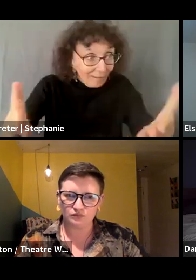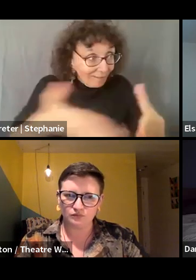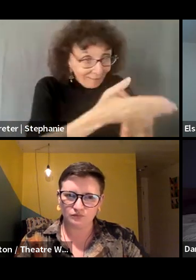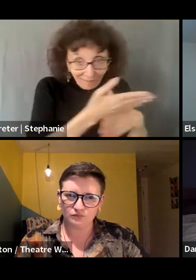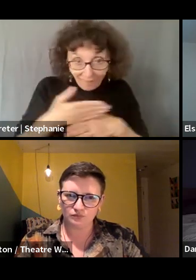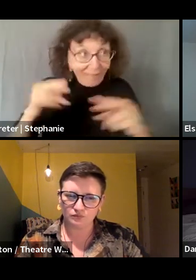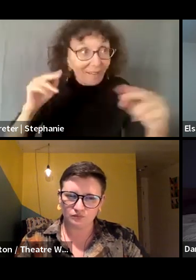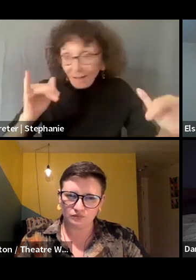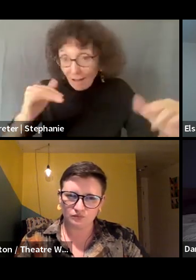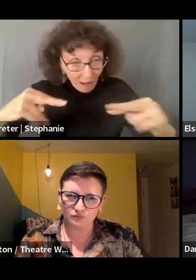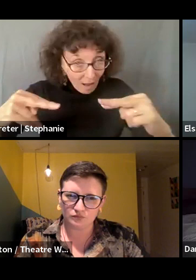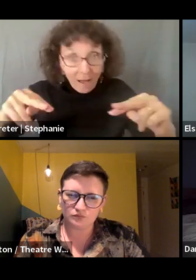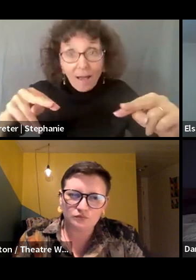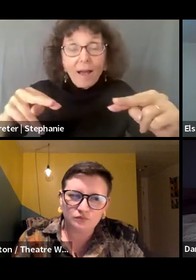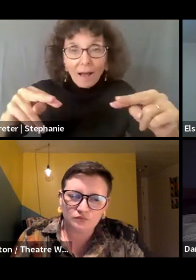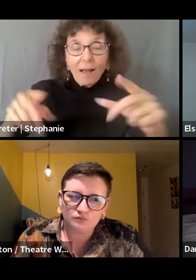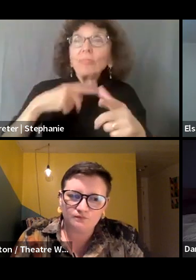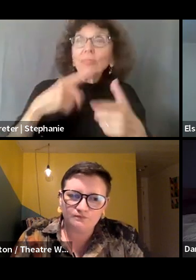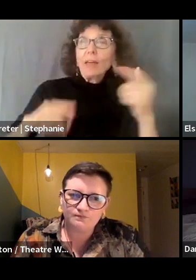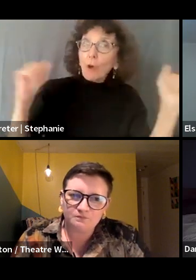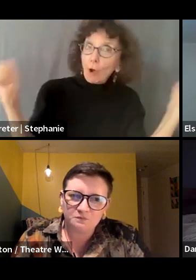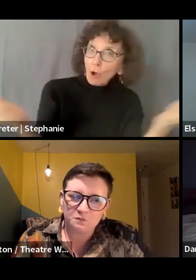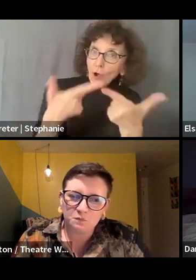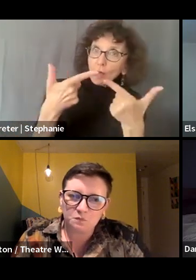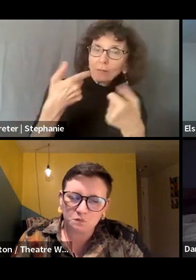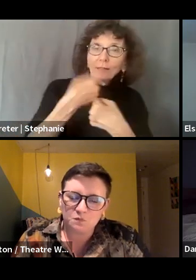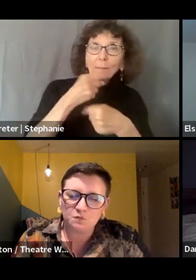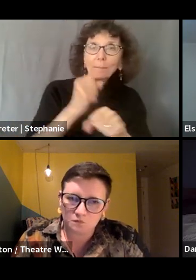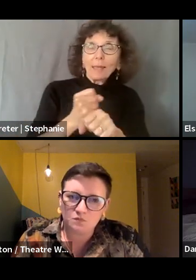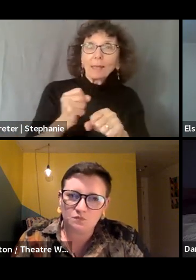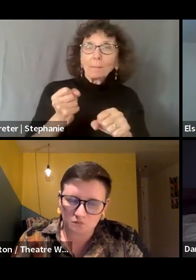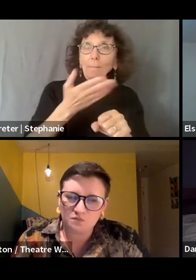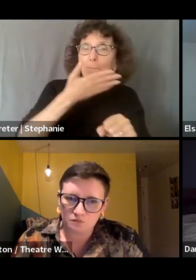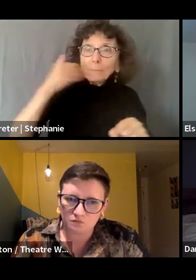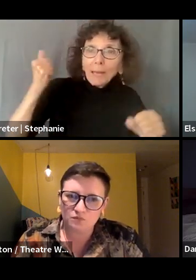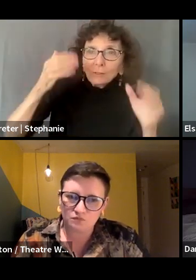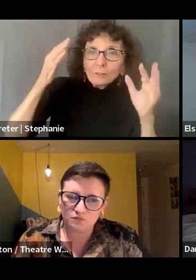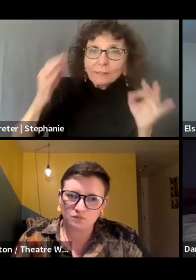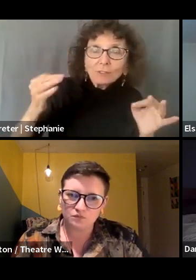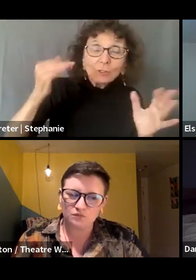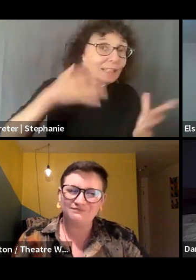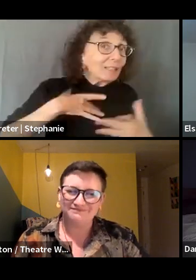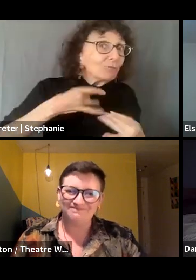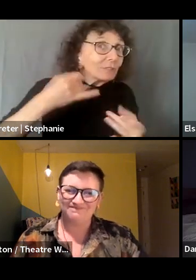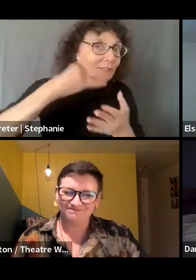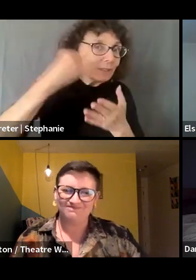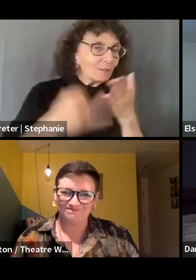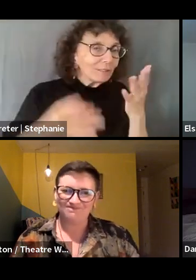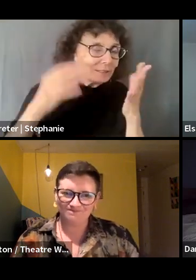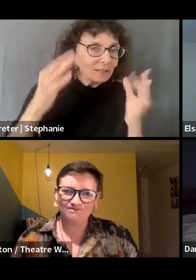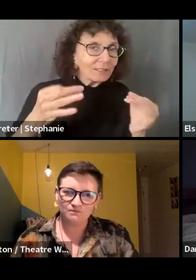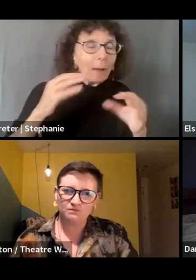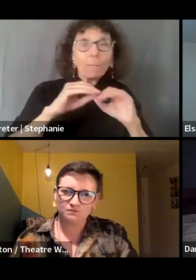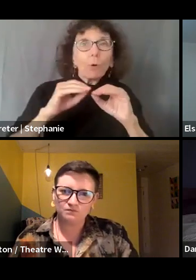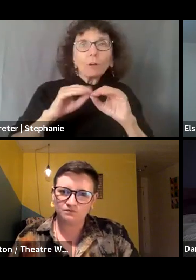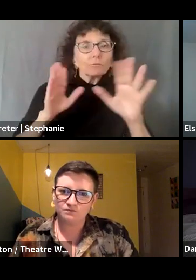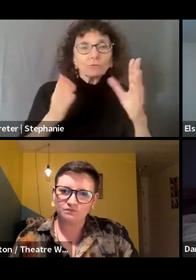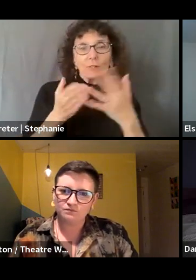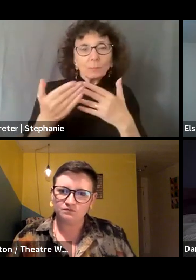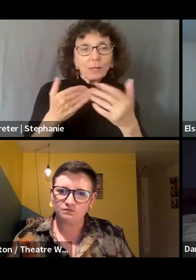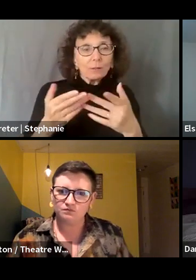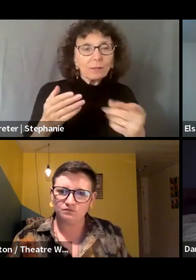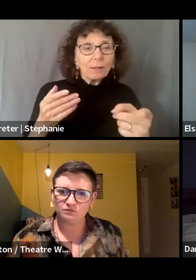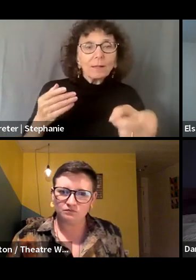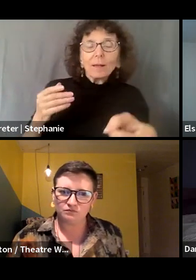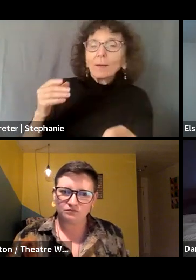to make like fuller, more transparent, more interesting artistic decisions. Well, we're protecting the power